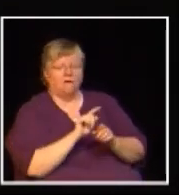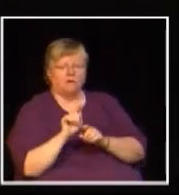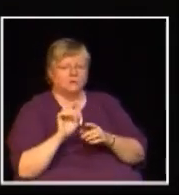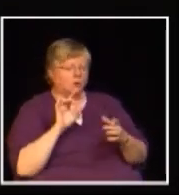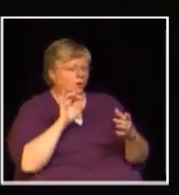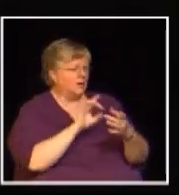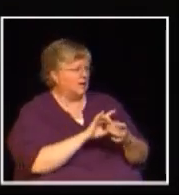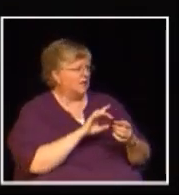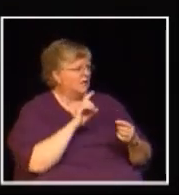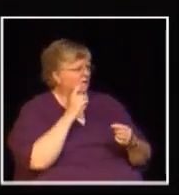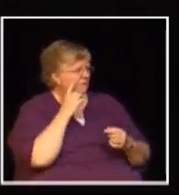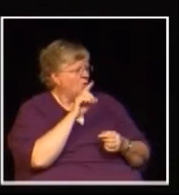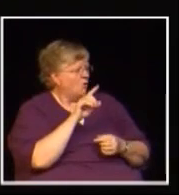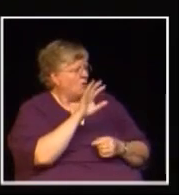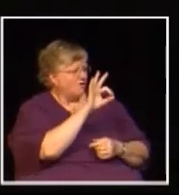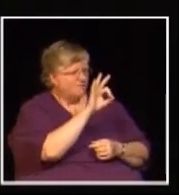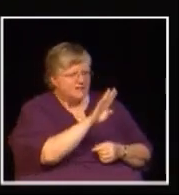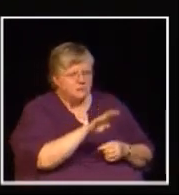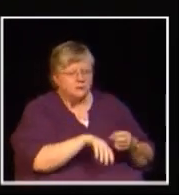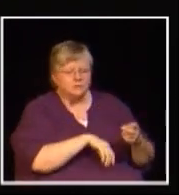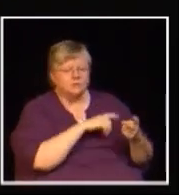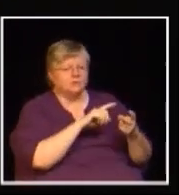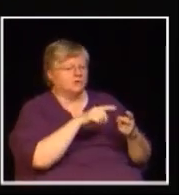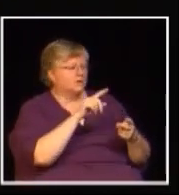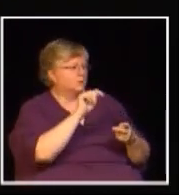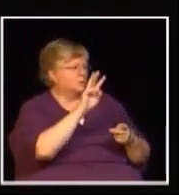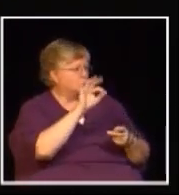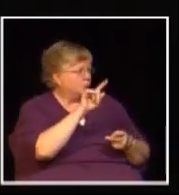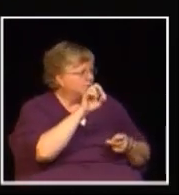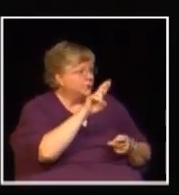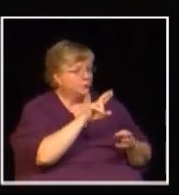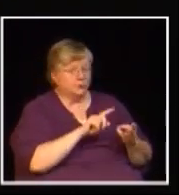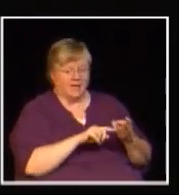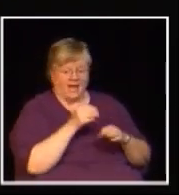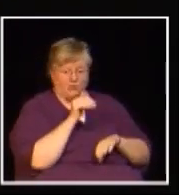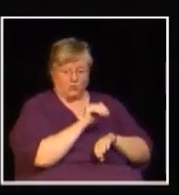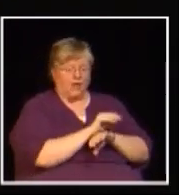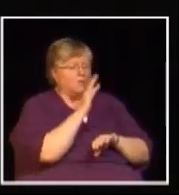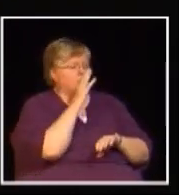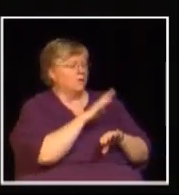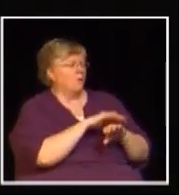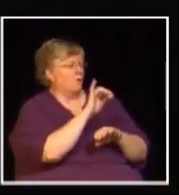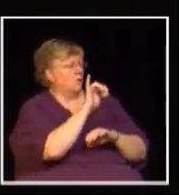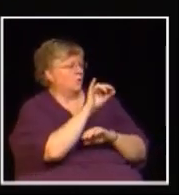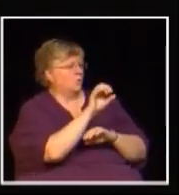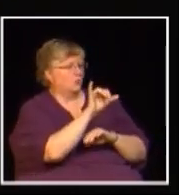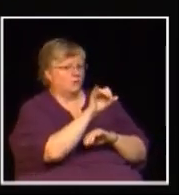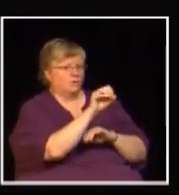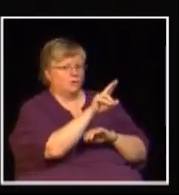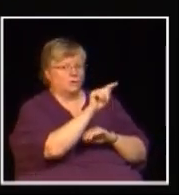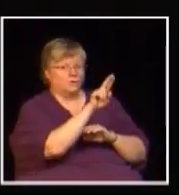links to Facebook and Twitter and videos of tonight's forum will also be on YouTube